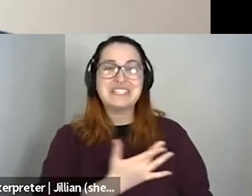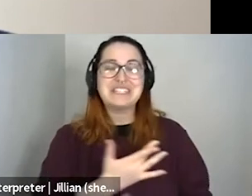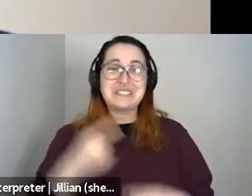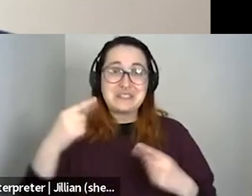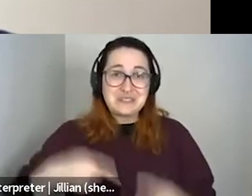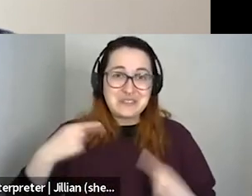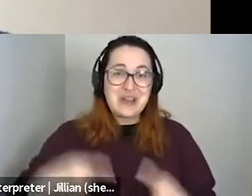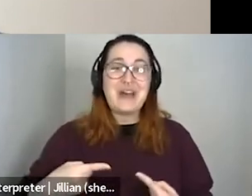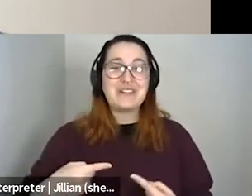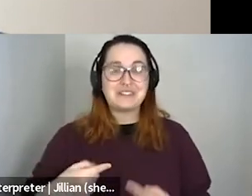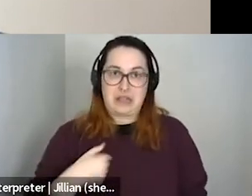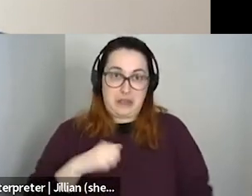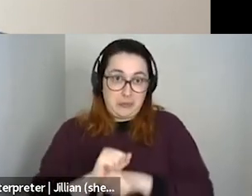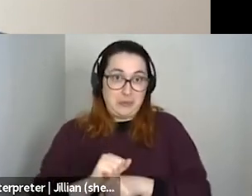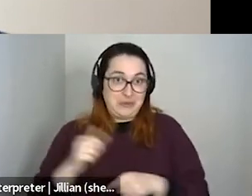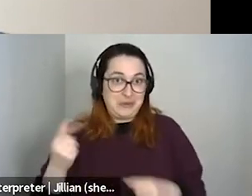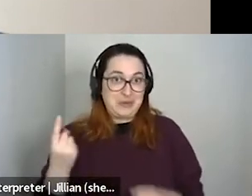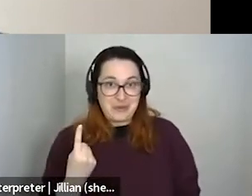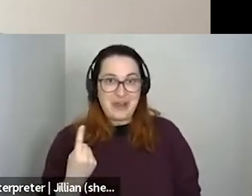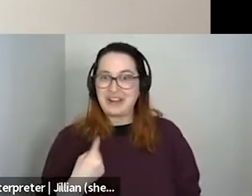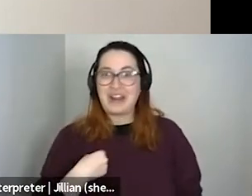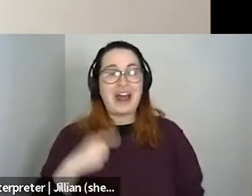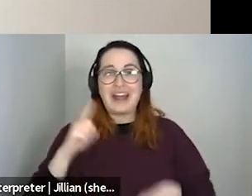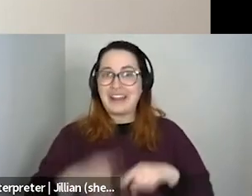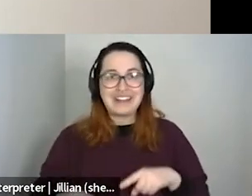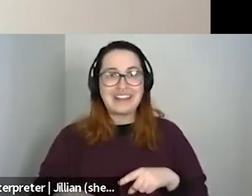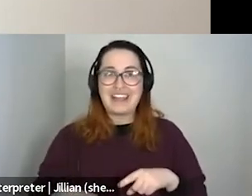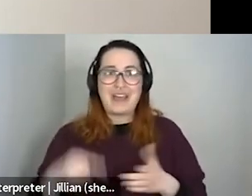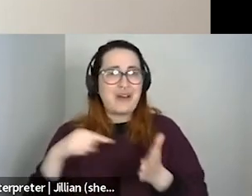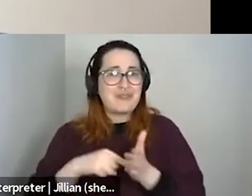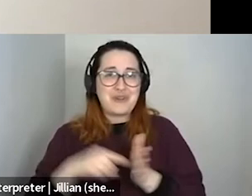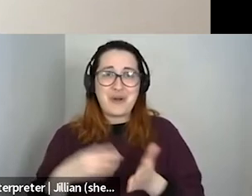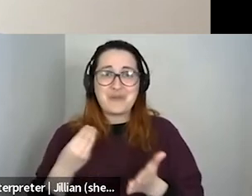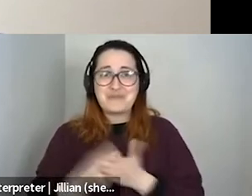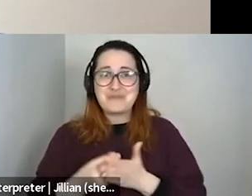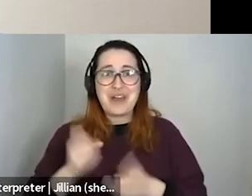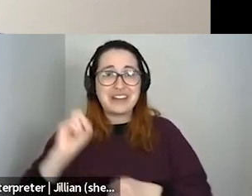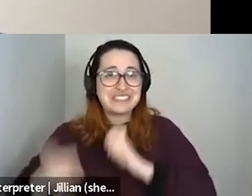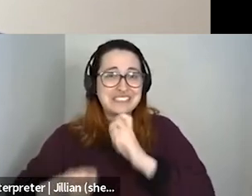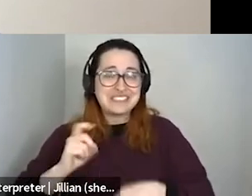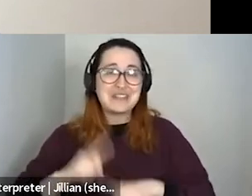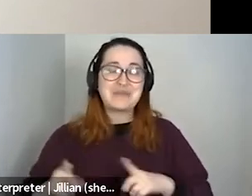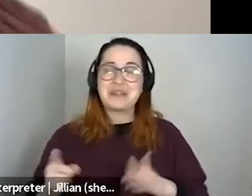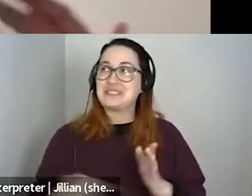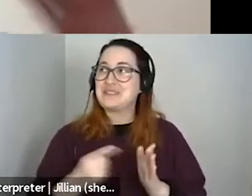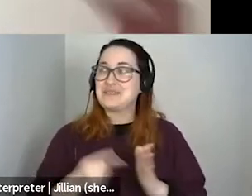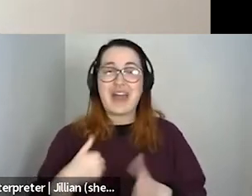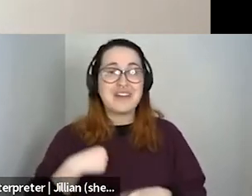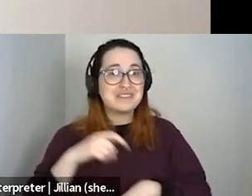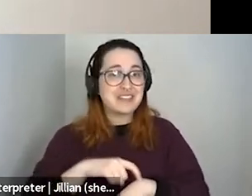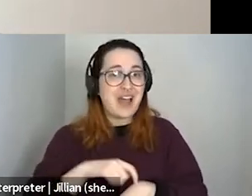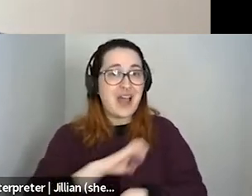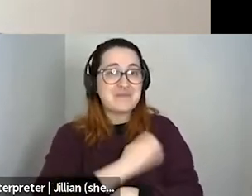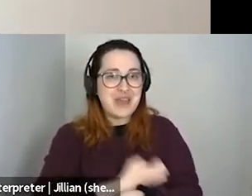work for one and also am someone who can't afford to donate to anything, but I occasionally have, you know, time and, and